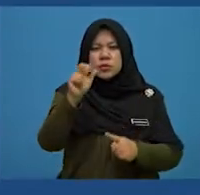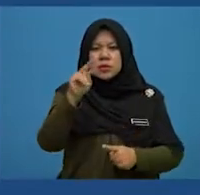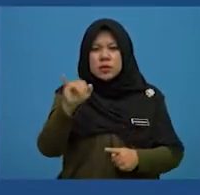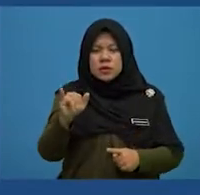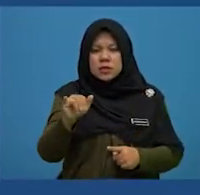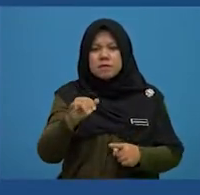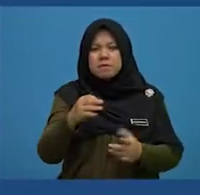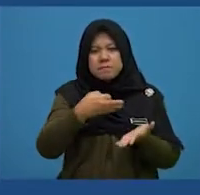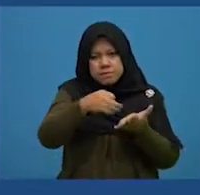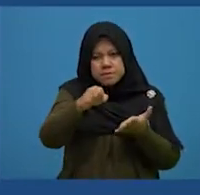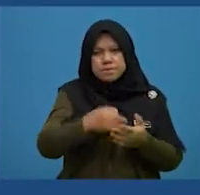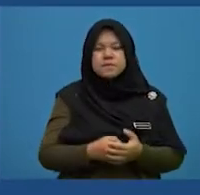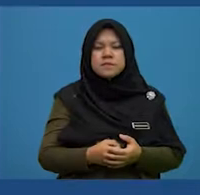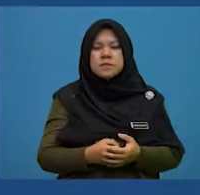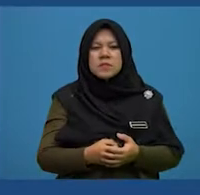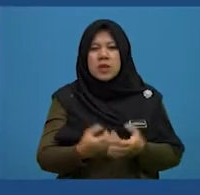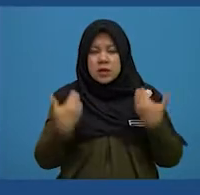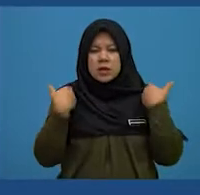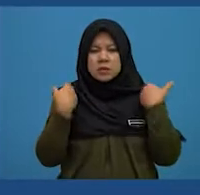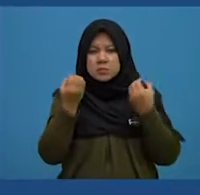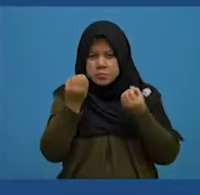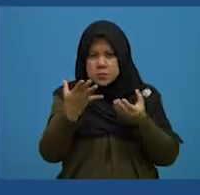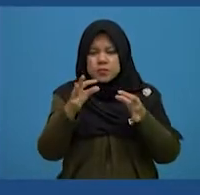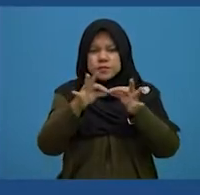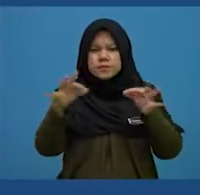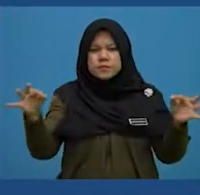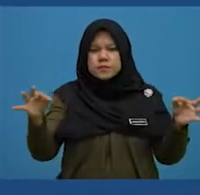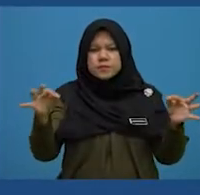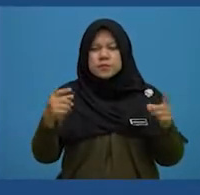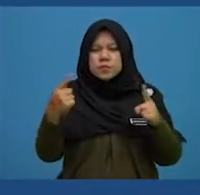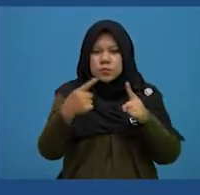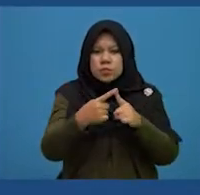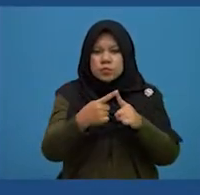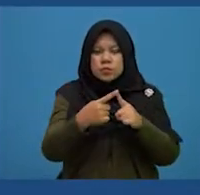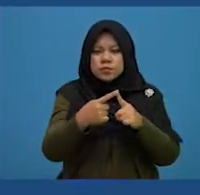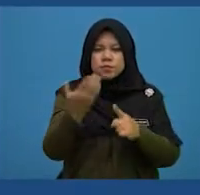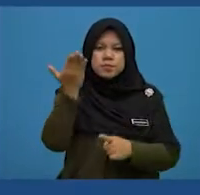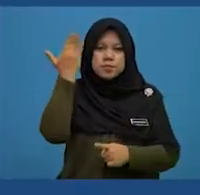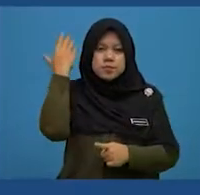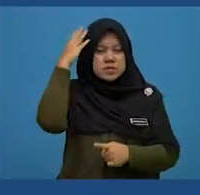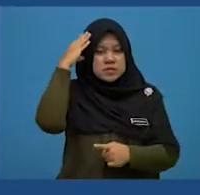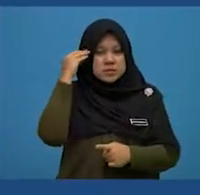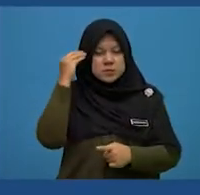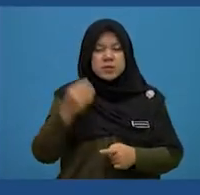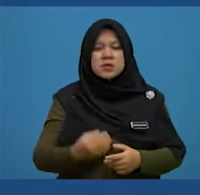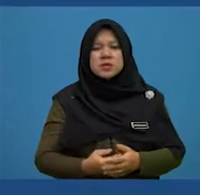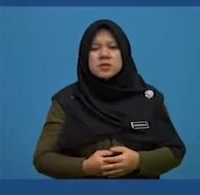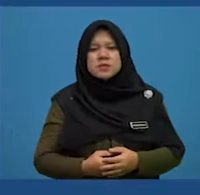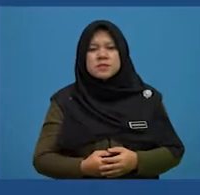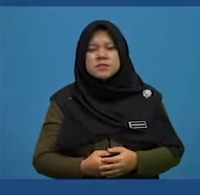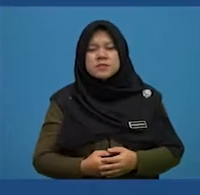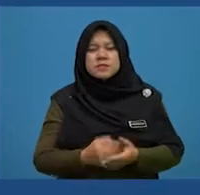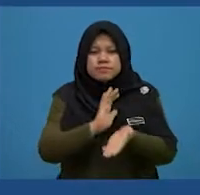failure, as it is stated in the text, as refers to past experiences.